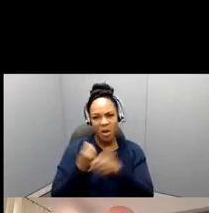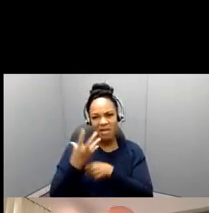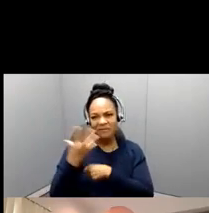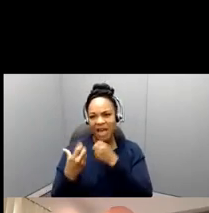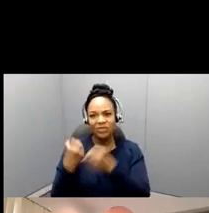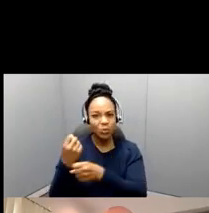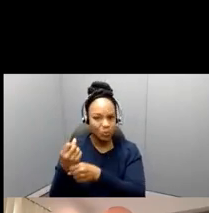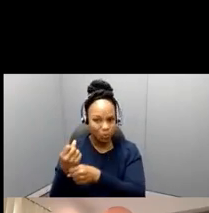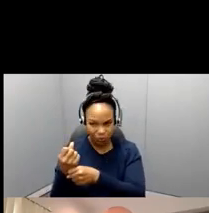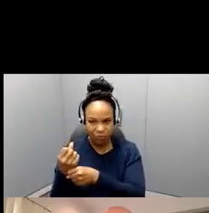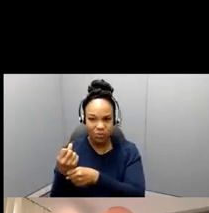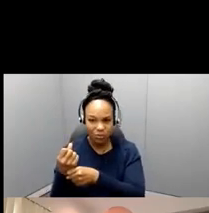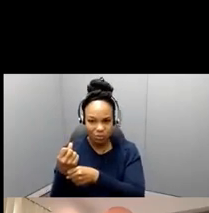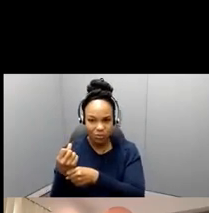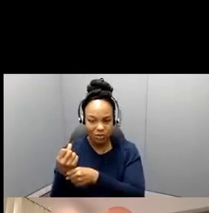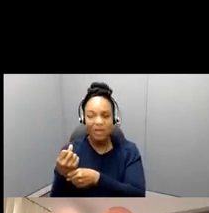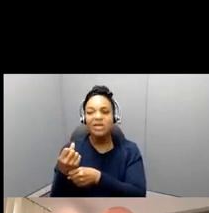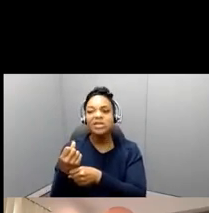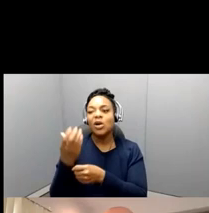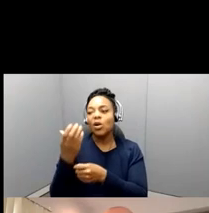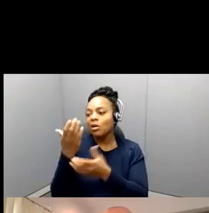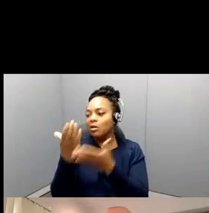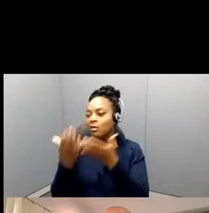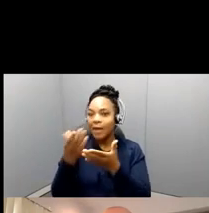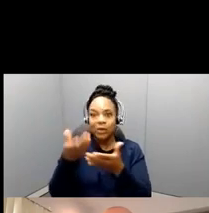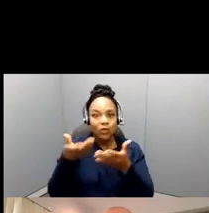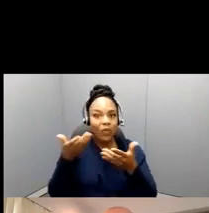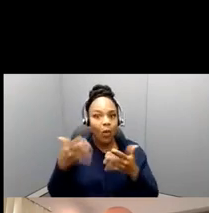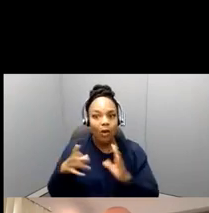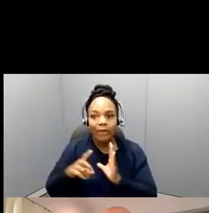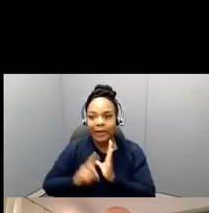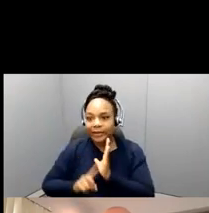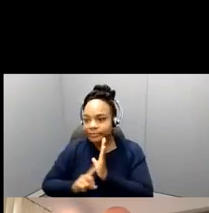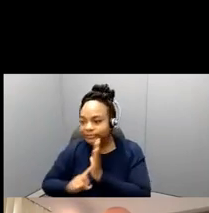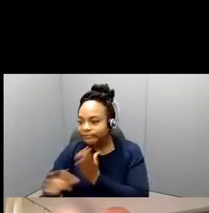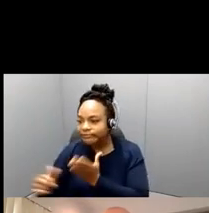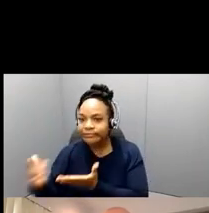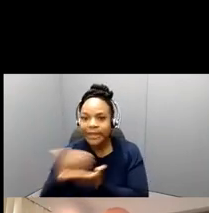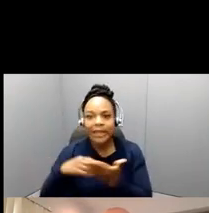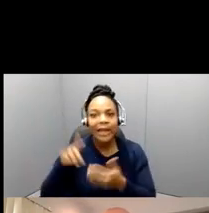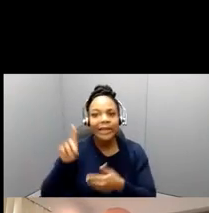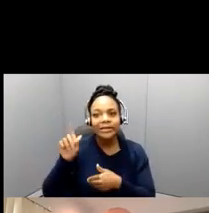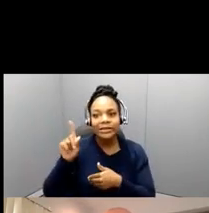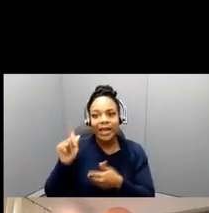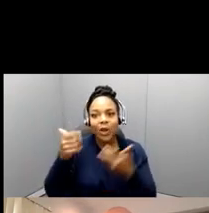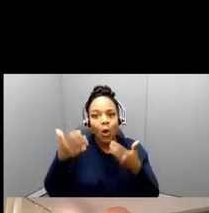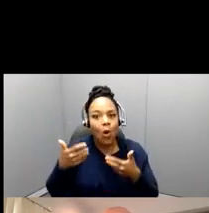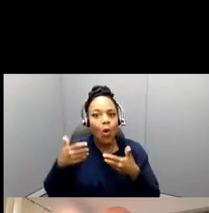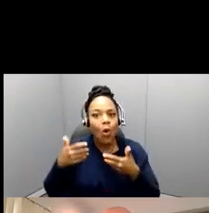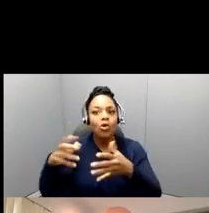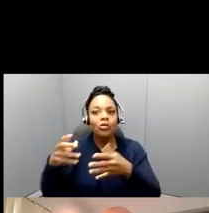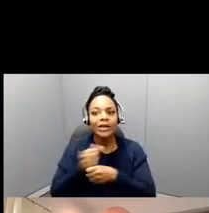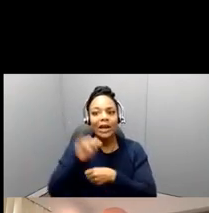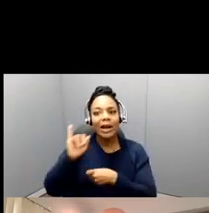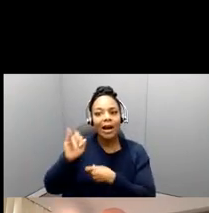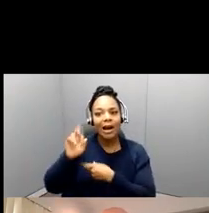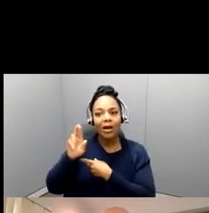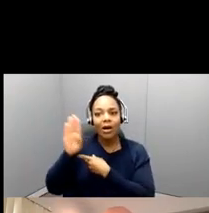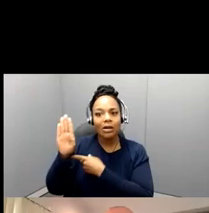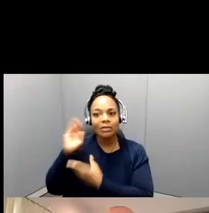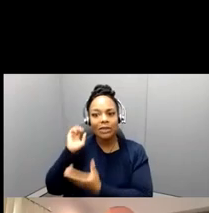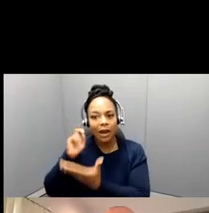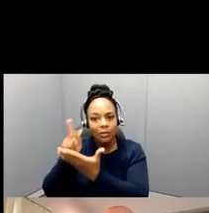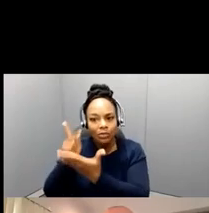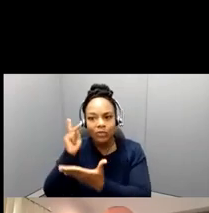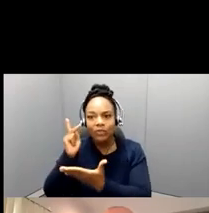know, you've had IRB approval, and you're, you're out in the field doing some of that right at that point, you are soon to advance, you're advanced, or